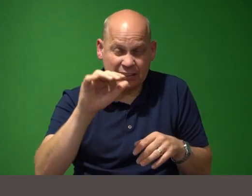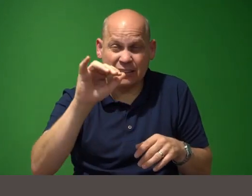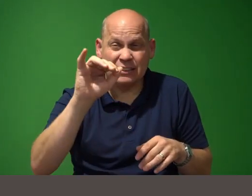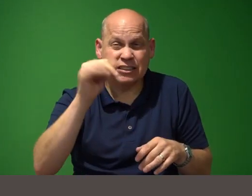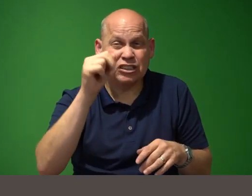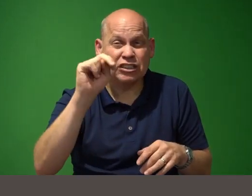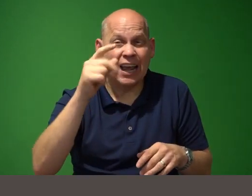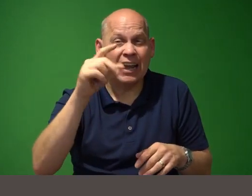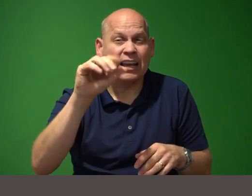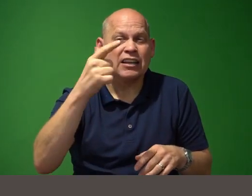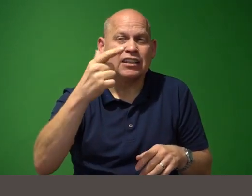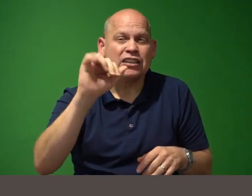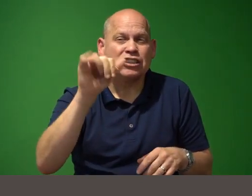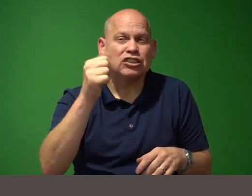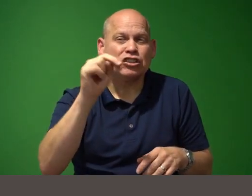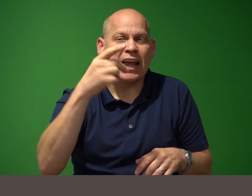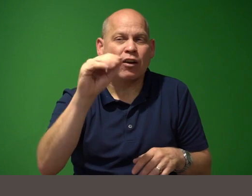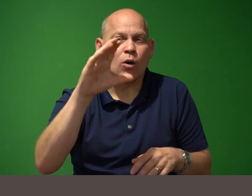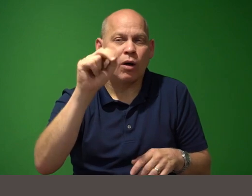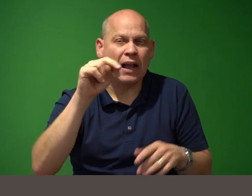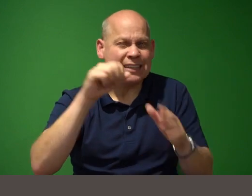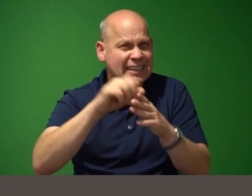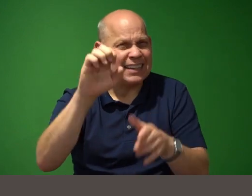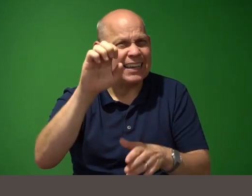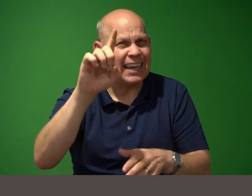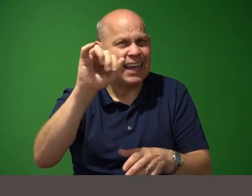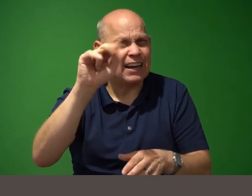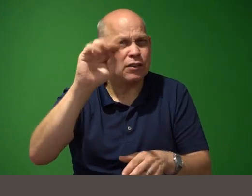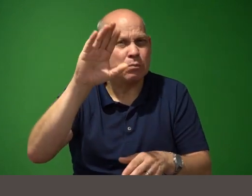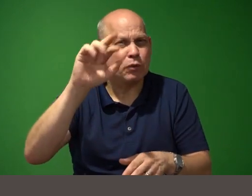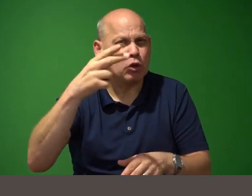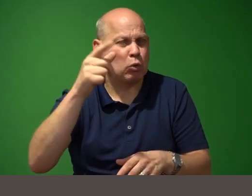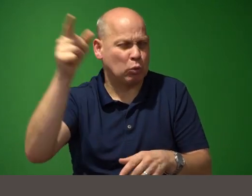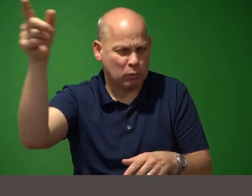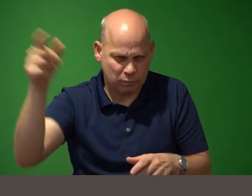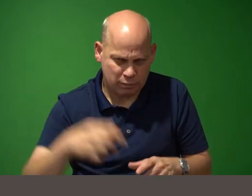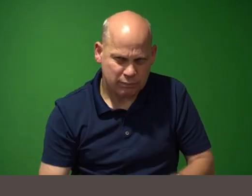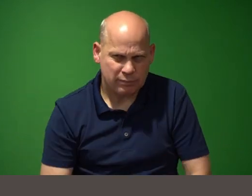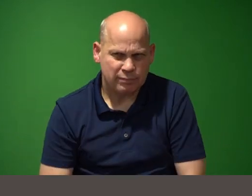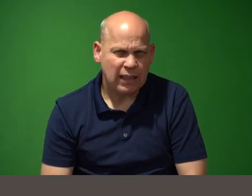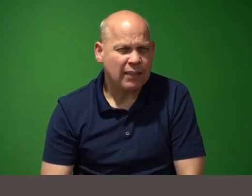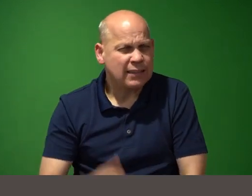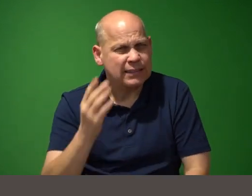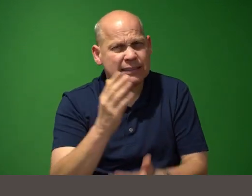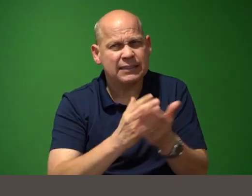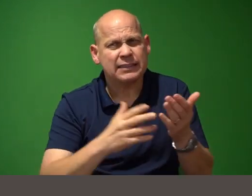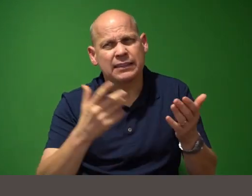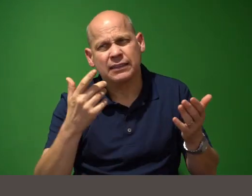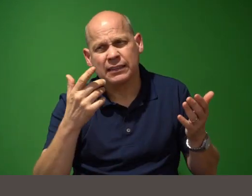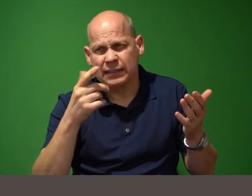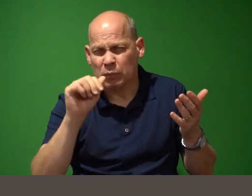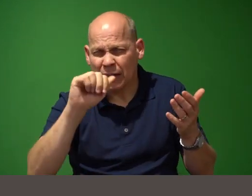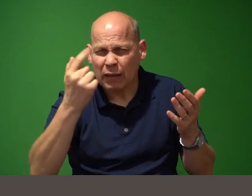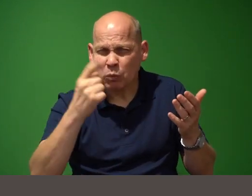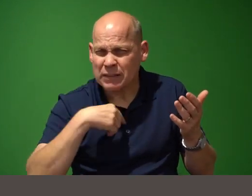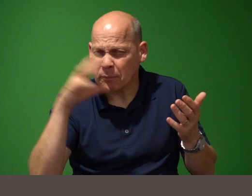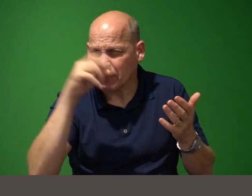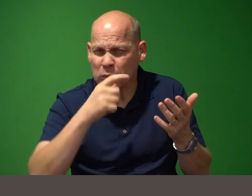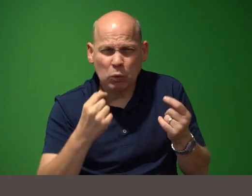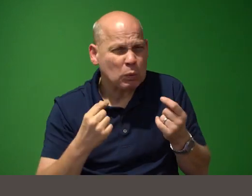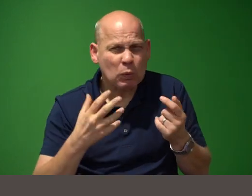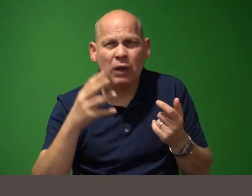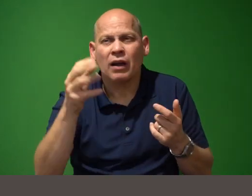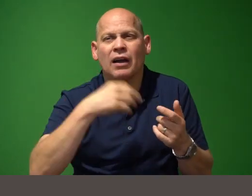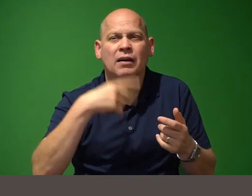and i believe uh some some other uh what are the ones that are missing let's see we have we had pycon pulled in